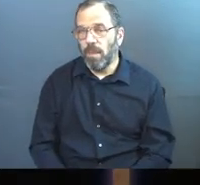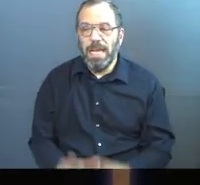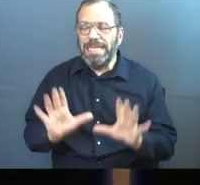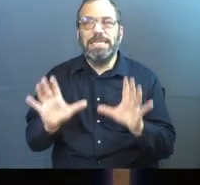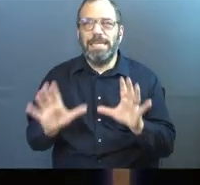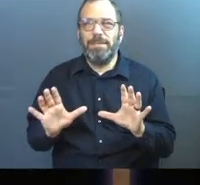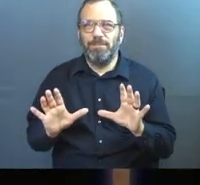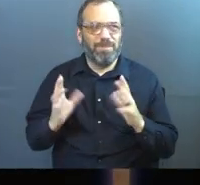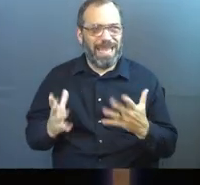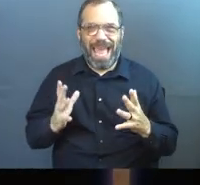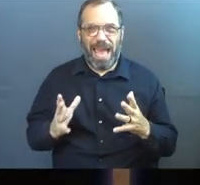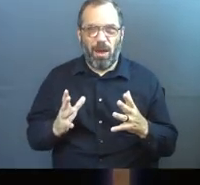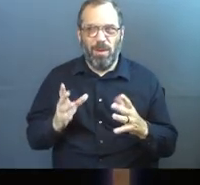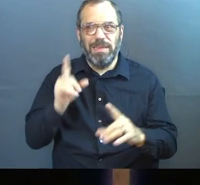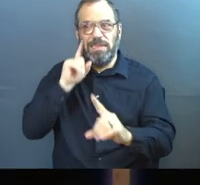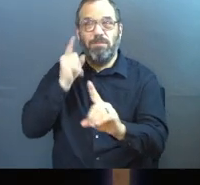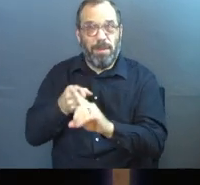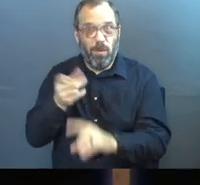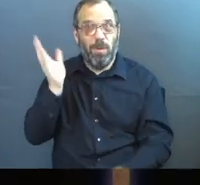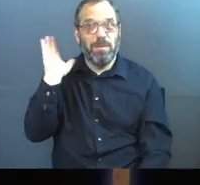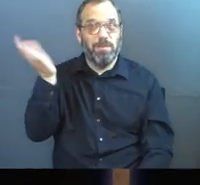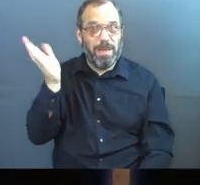See, this is the point of today's message.